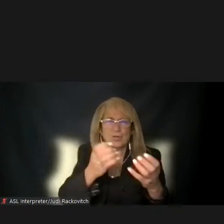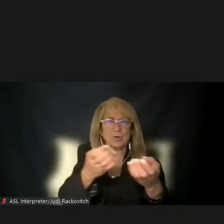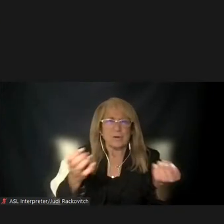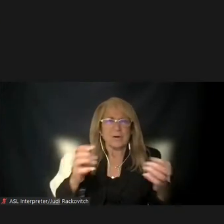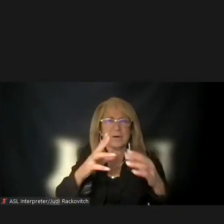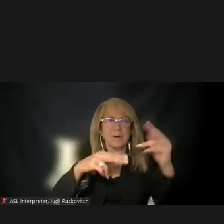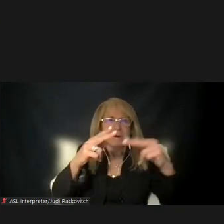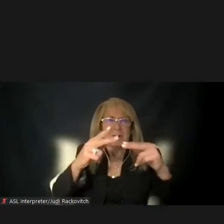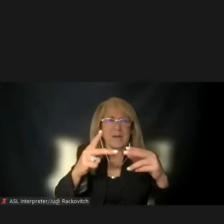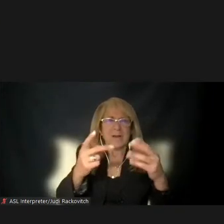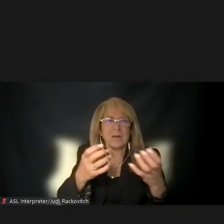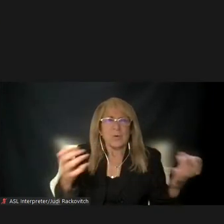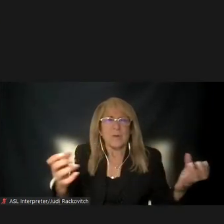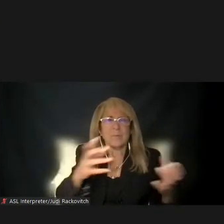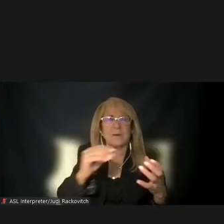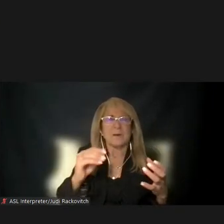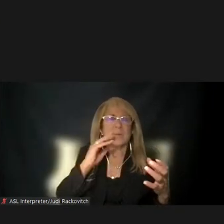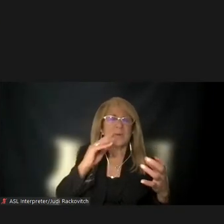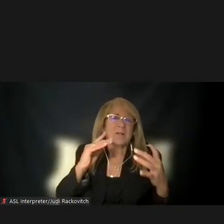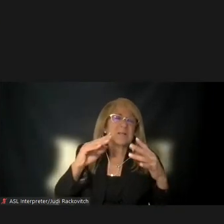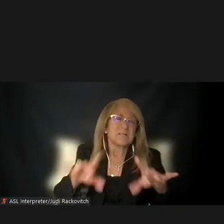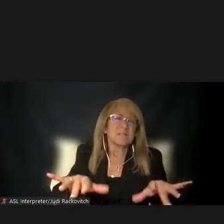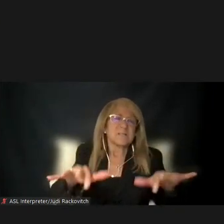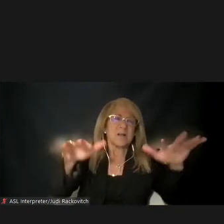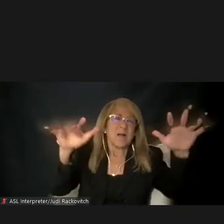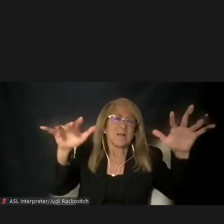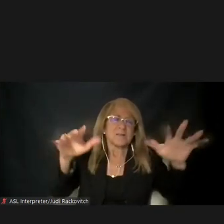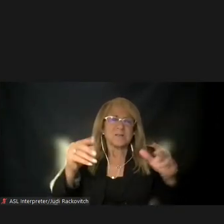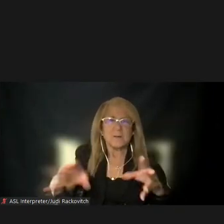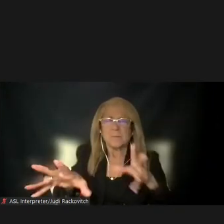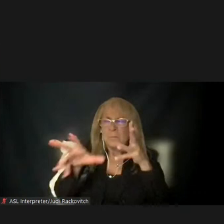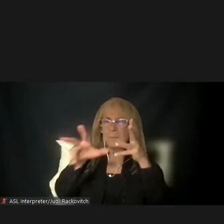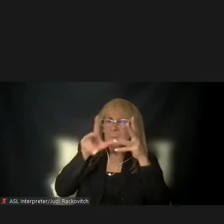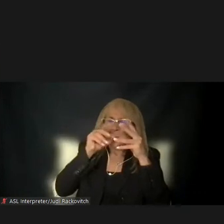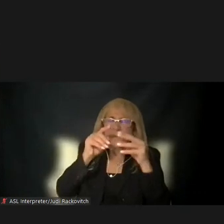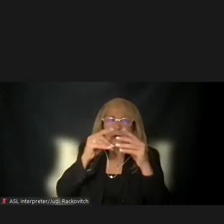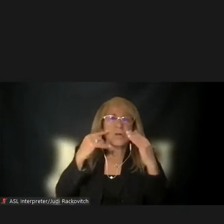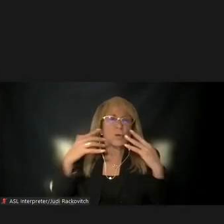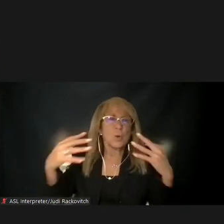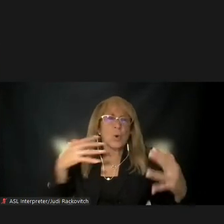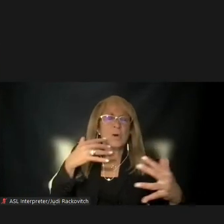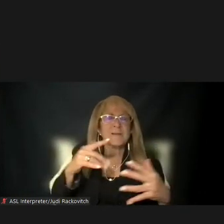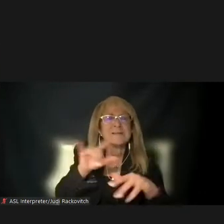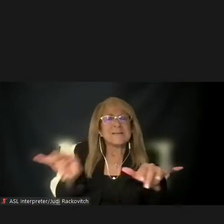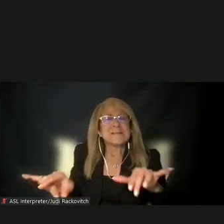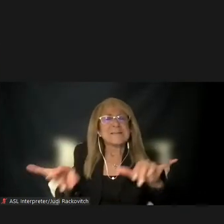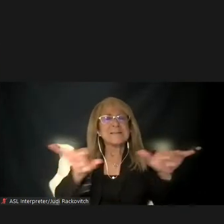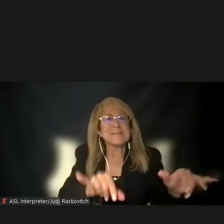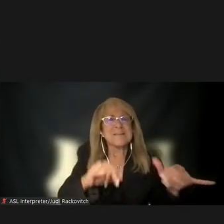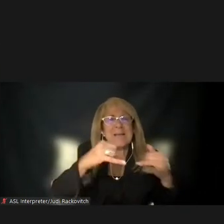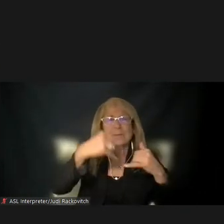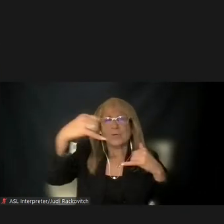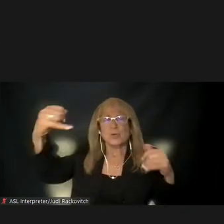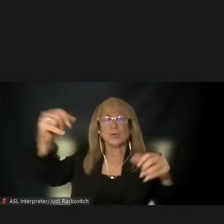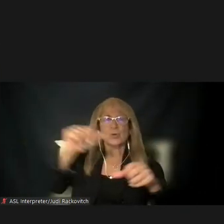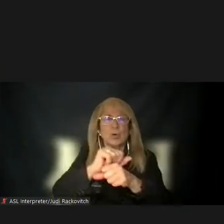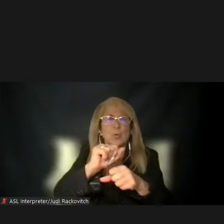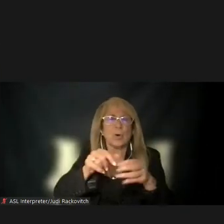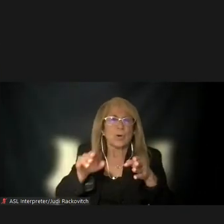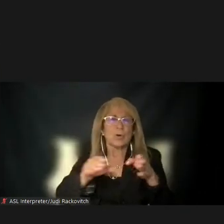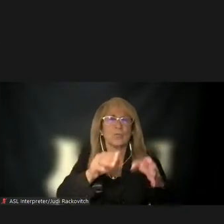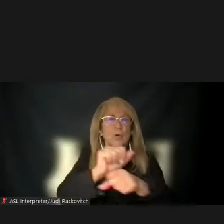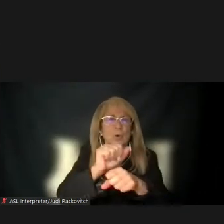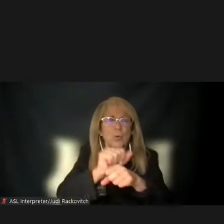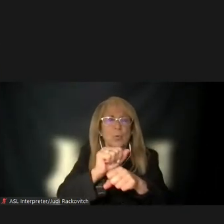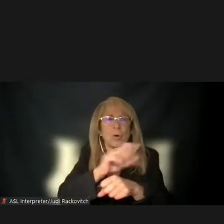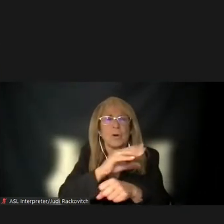truck traffic, dust, and emissions, and noise. These activities will be similar to typical utility work or roadway construction. Visual changes where new equipment